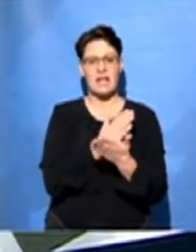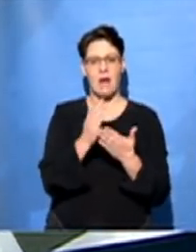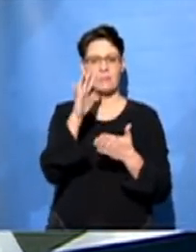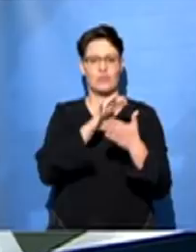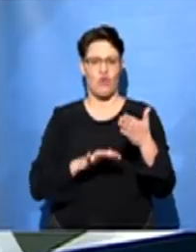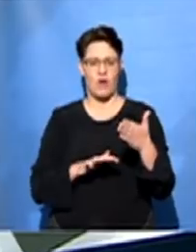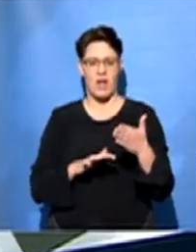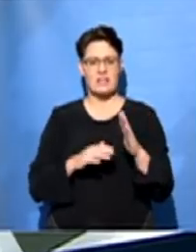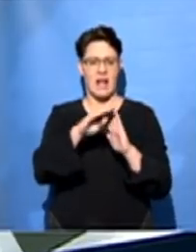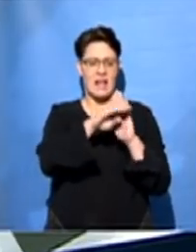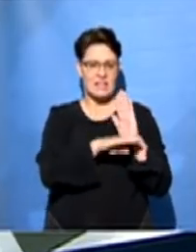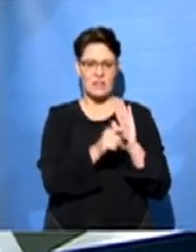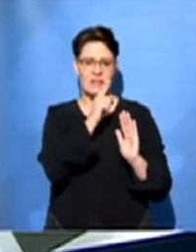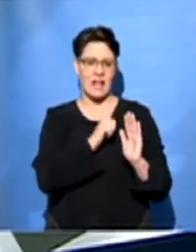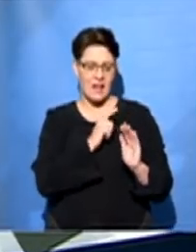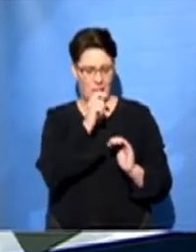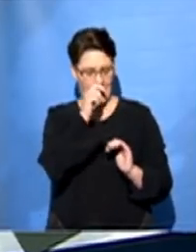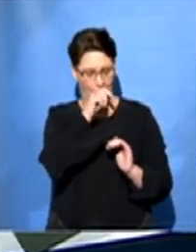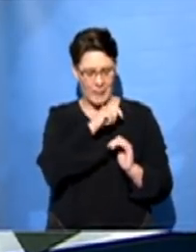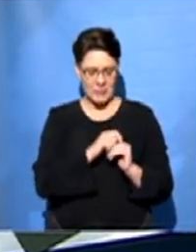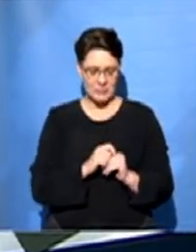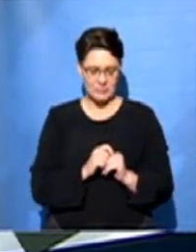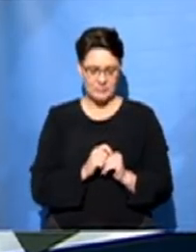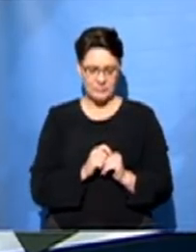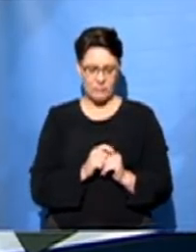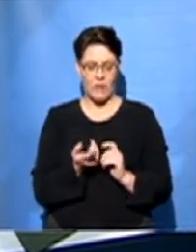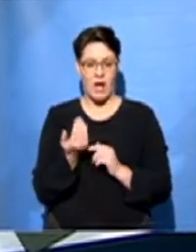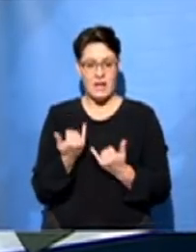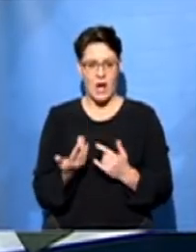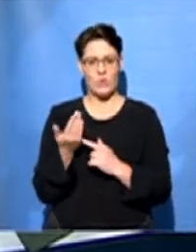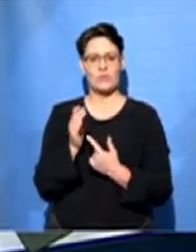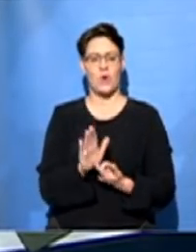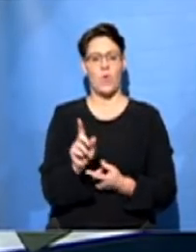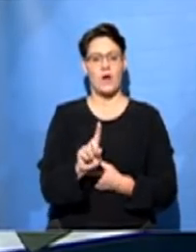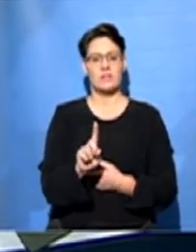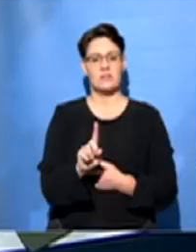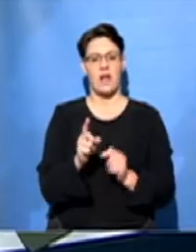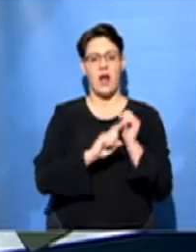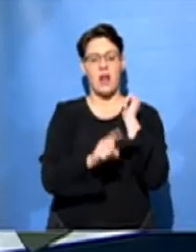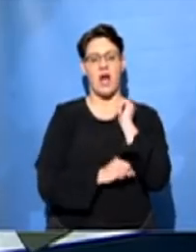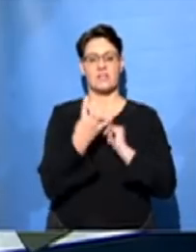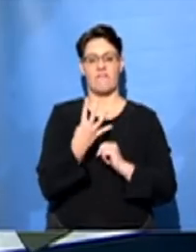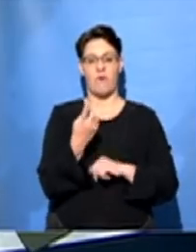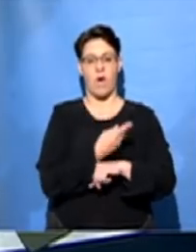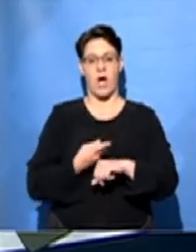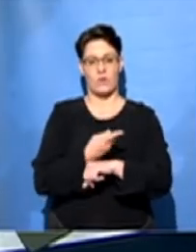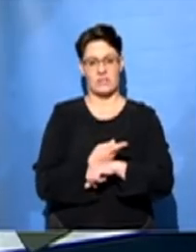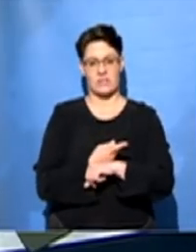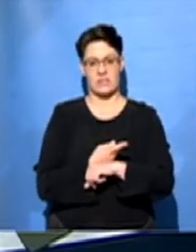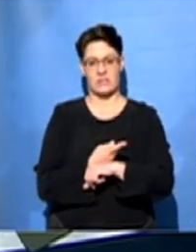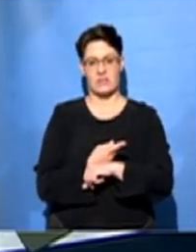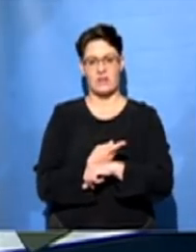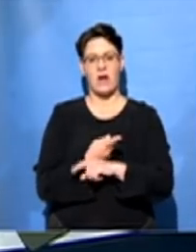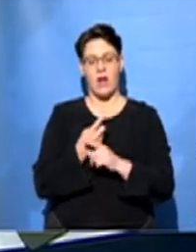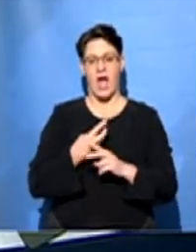stories that this thing is telling us. Yeah, so at the moment here, we're showing the last four hours of what